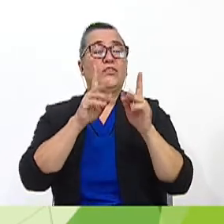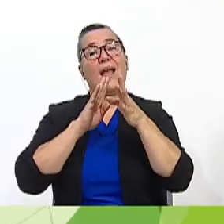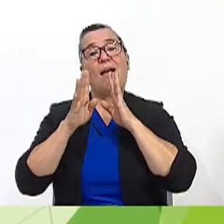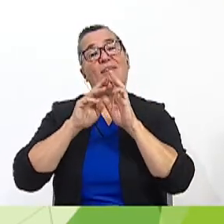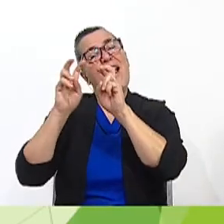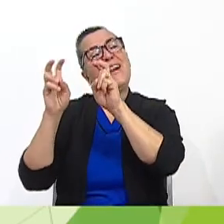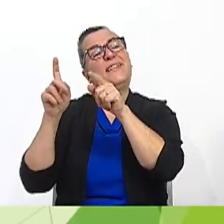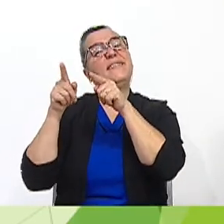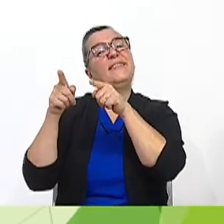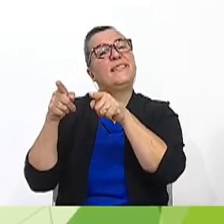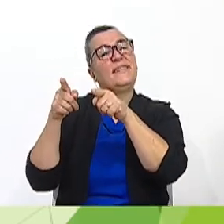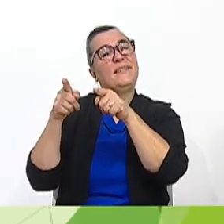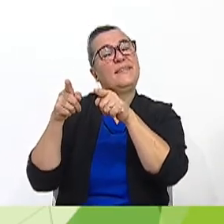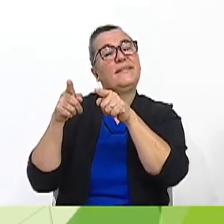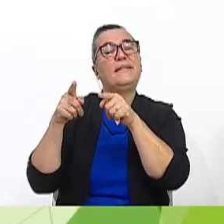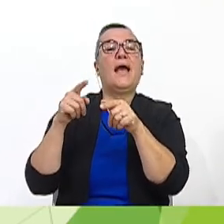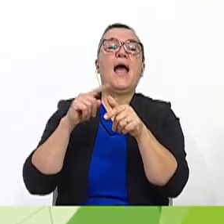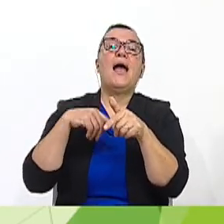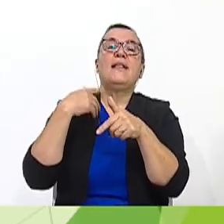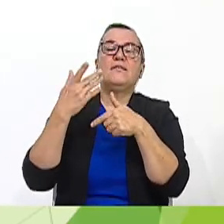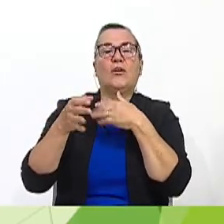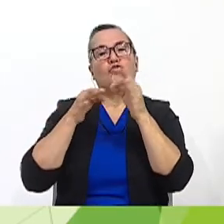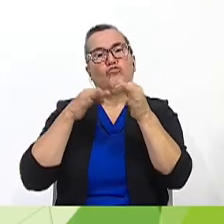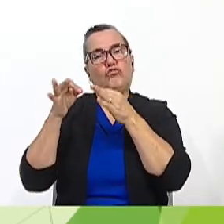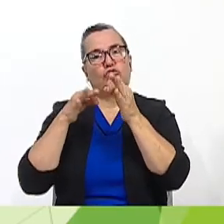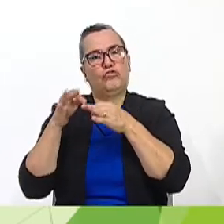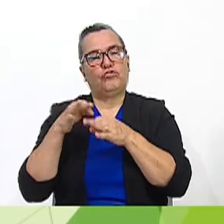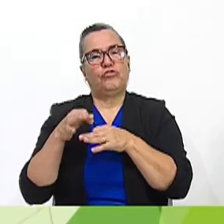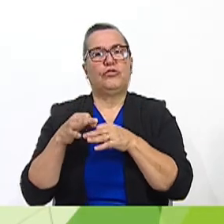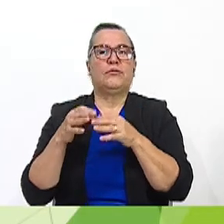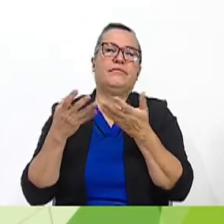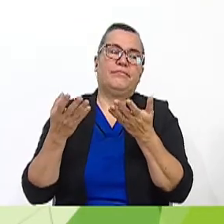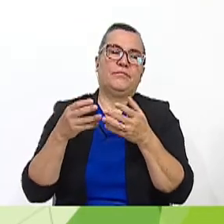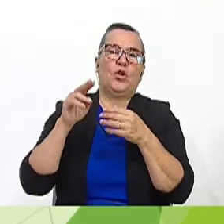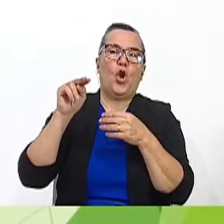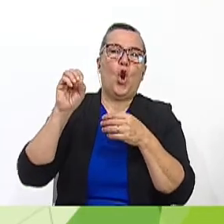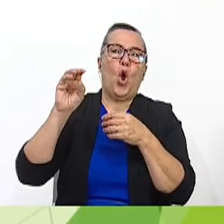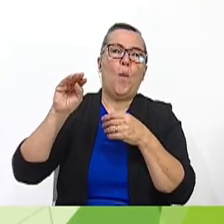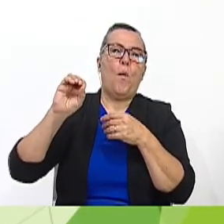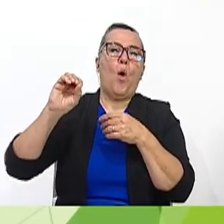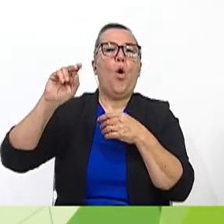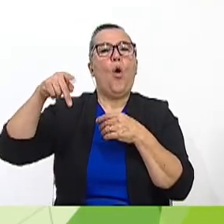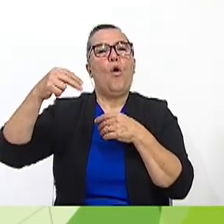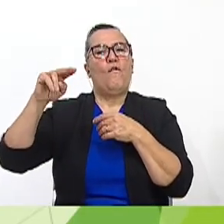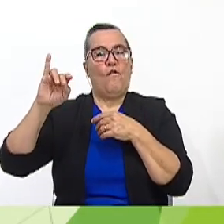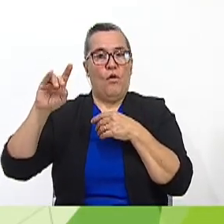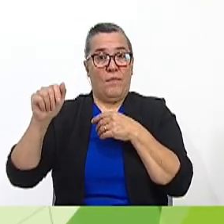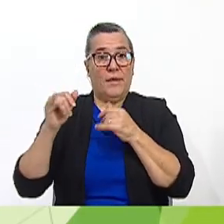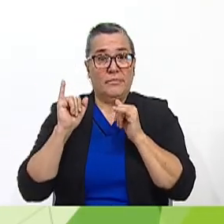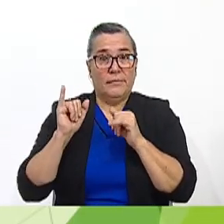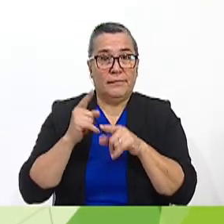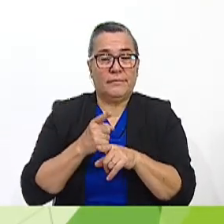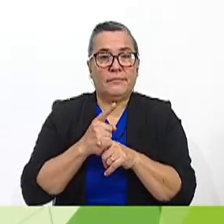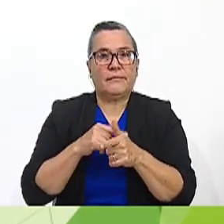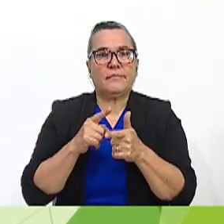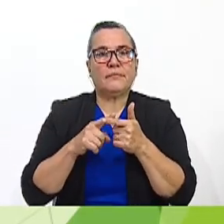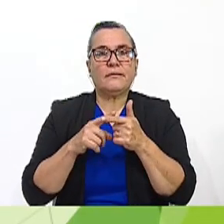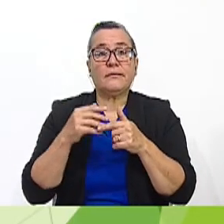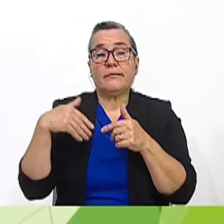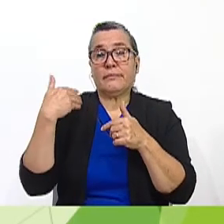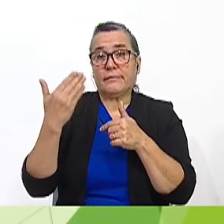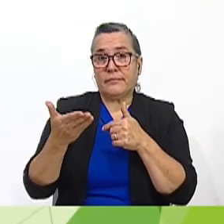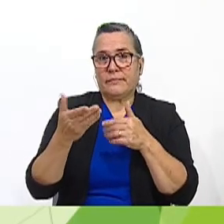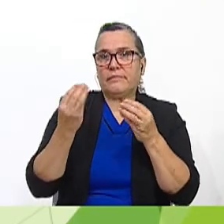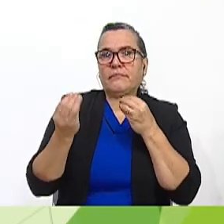about, and then you are going to tell them that you are going to talk about nomophobia, right? Mm-hmm. Next,